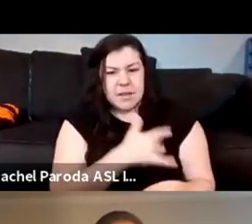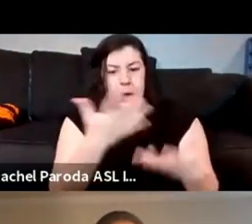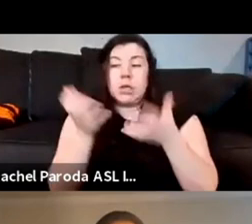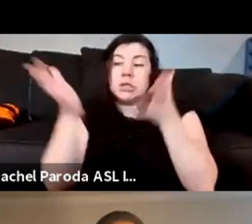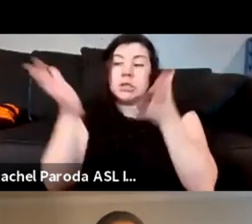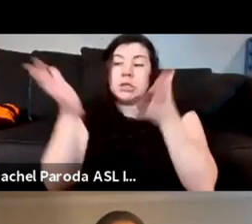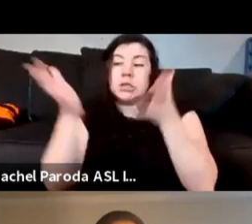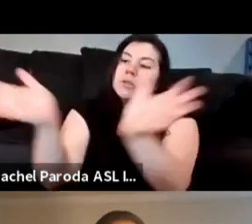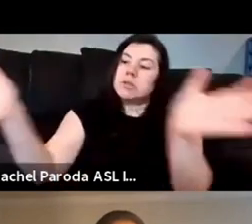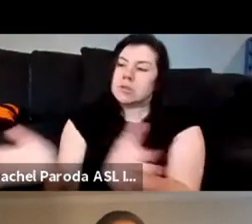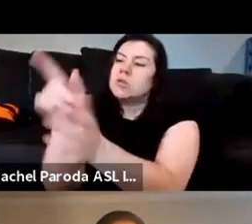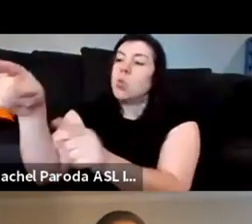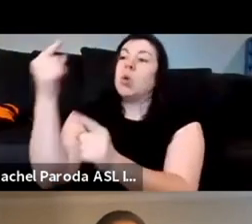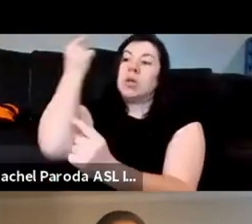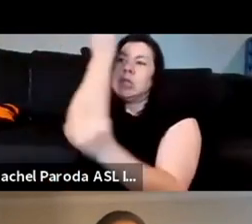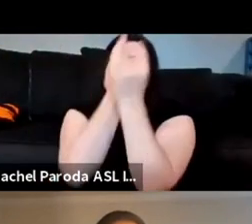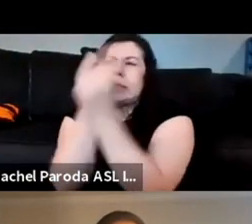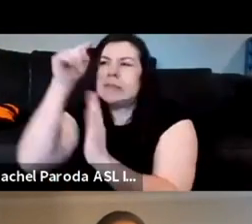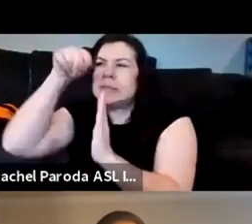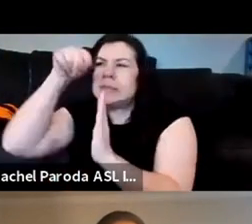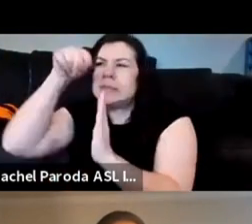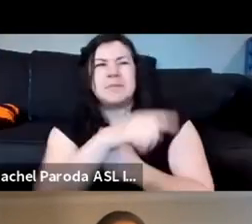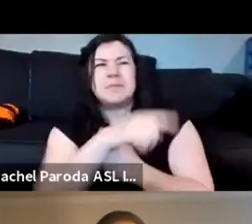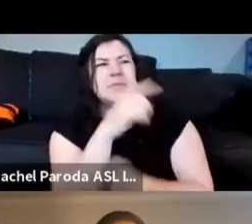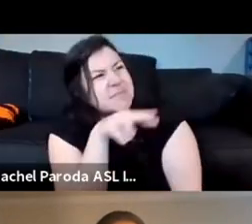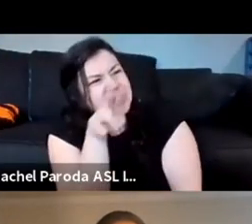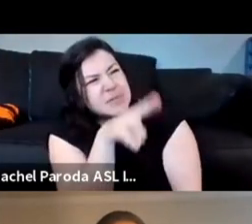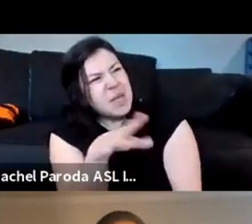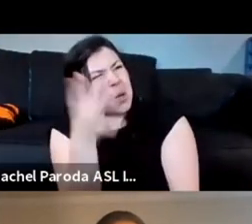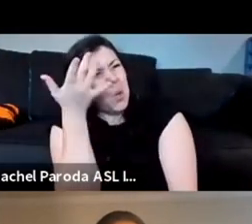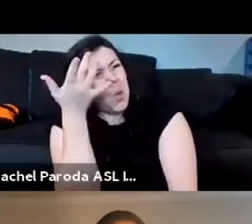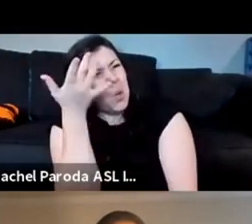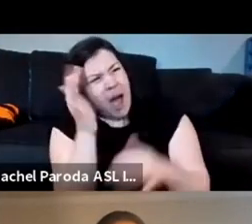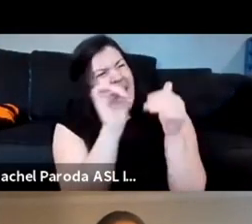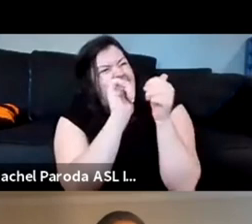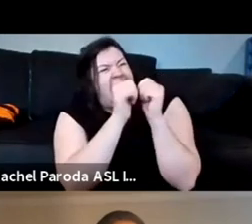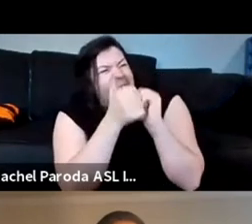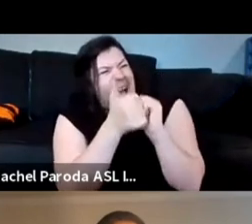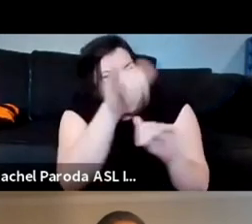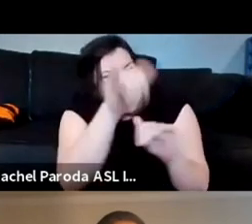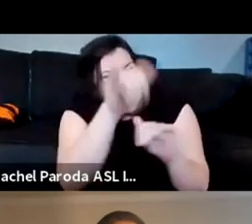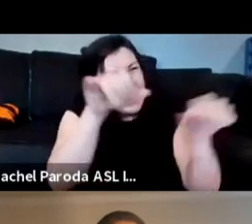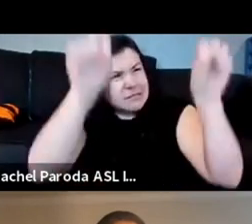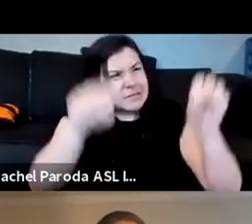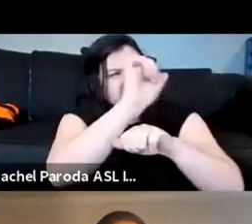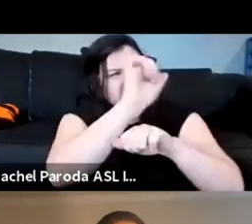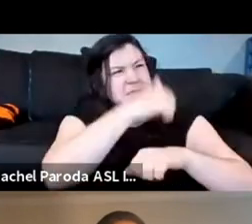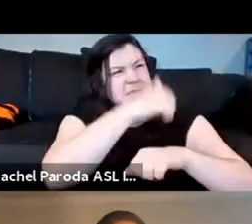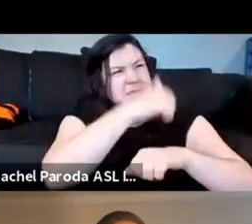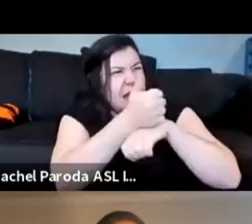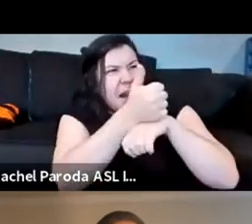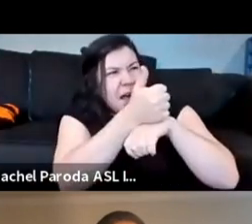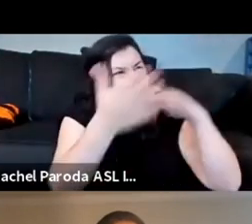why or how or the questions that are behind how they're doing certain things and then i think i do